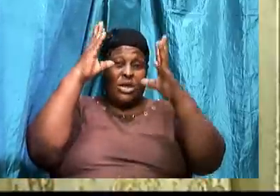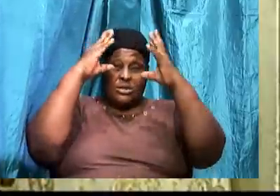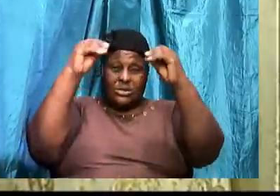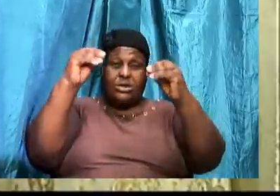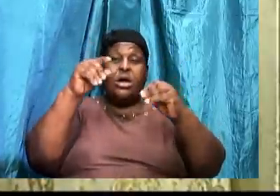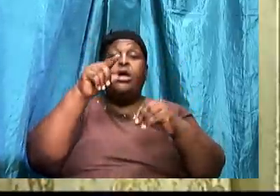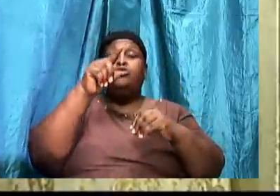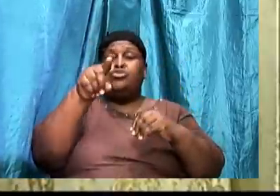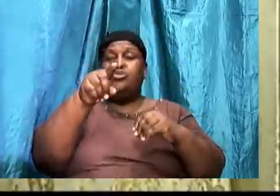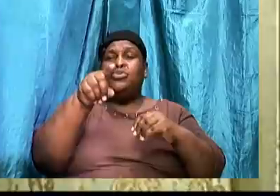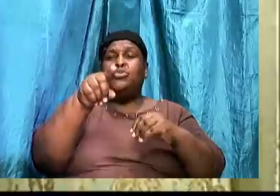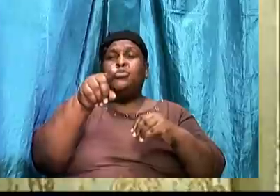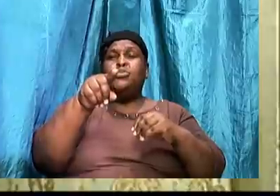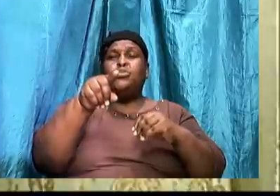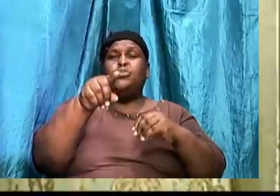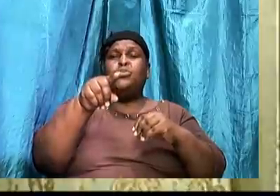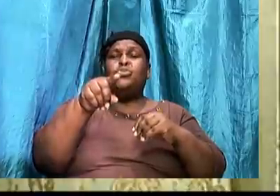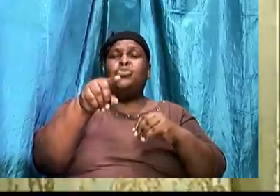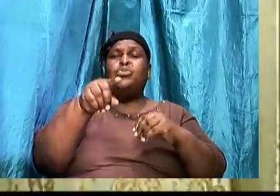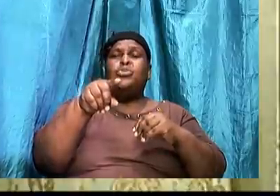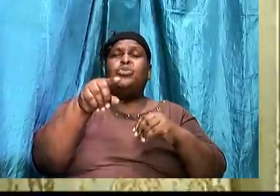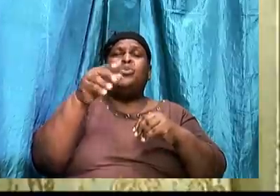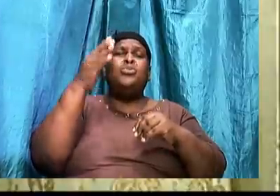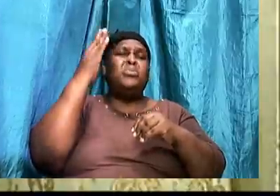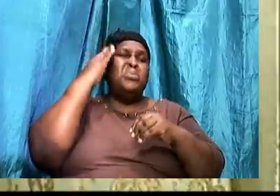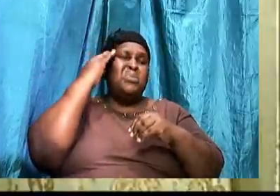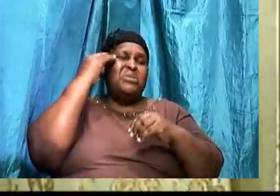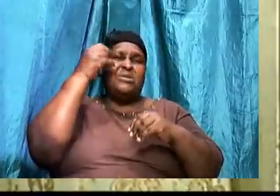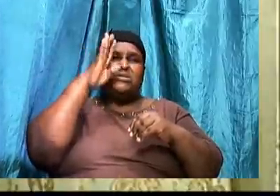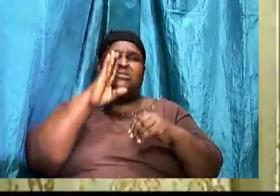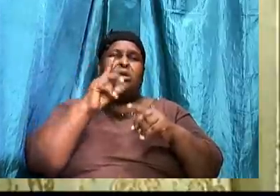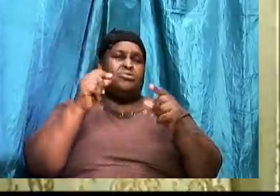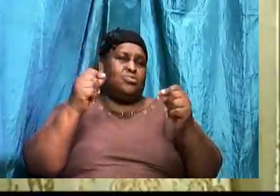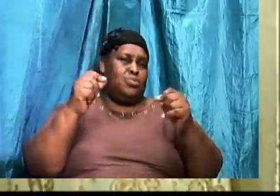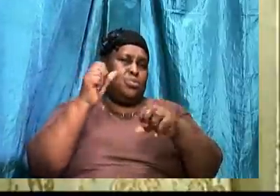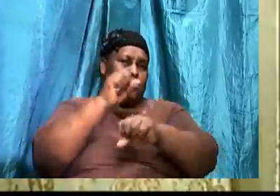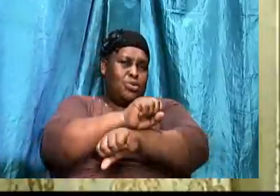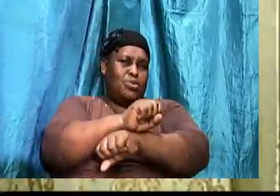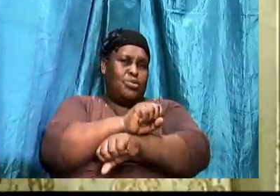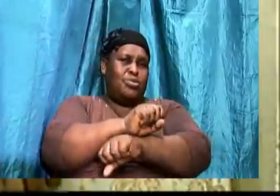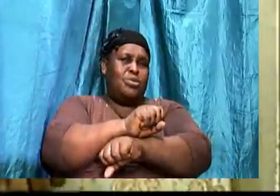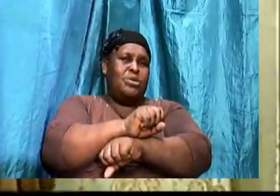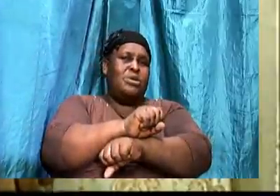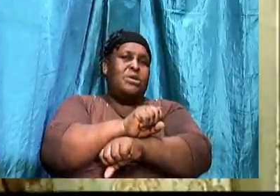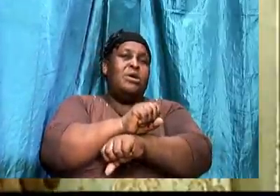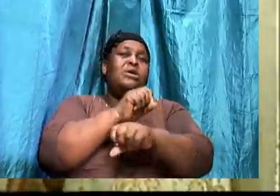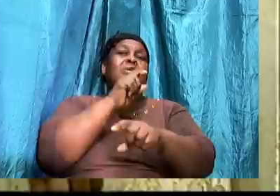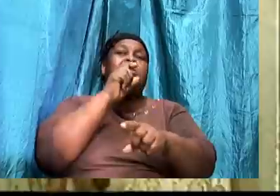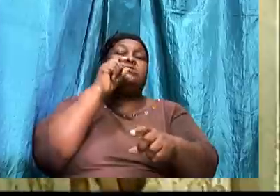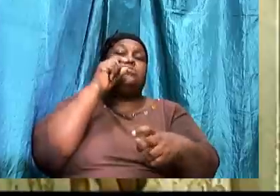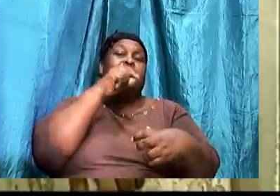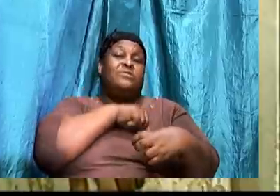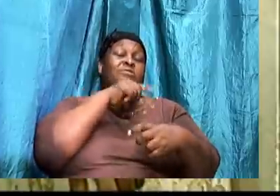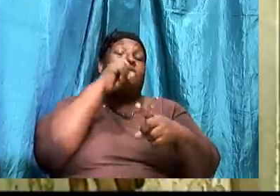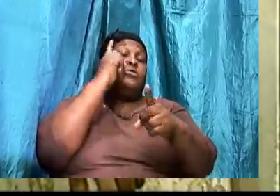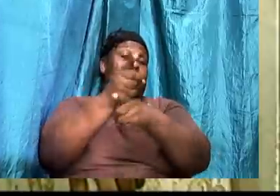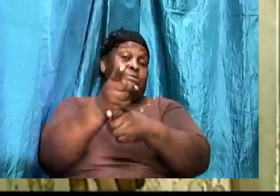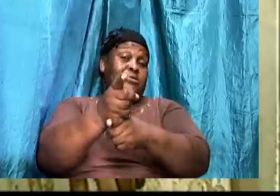are being reproofed. Identify. That it is God. That is doing a work. It is profitable. For correction.